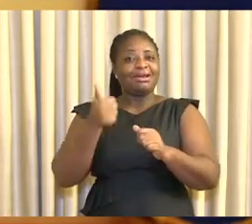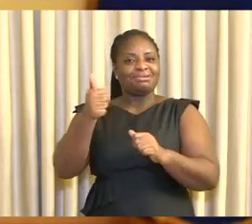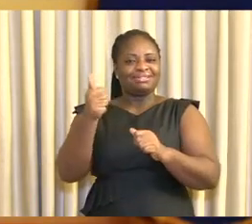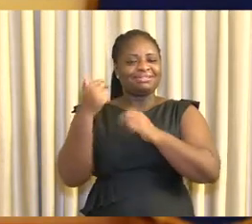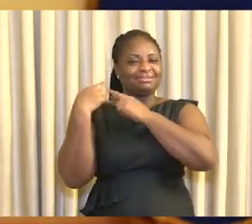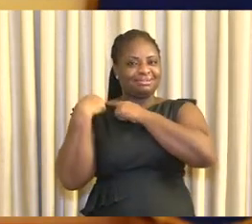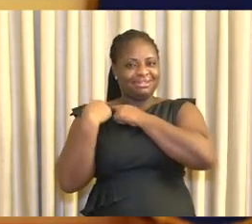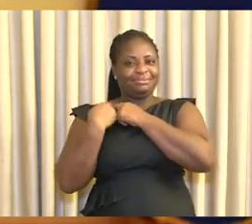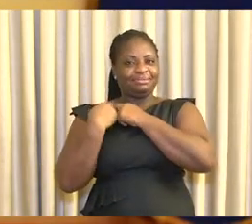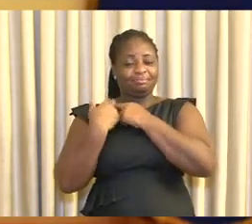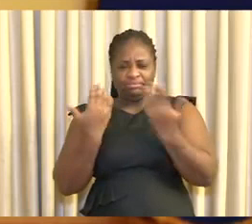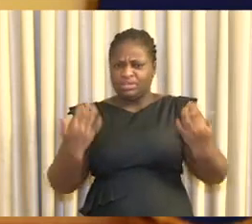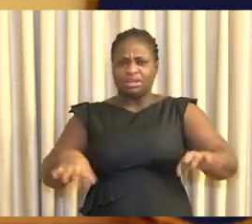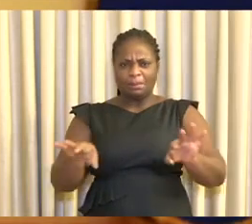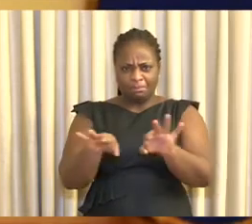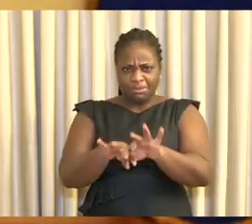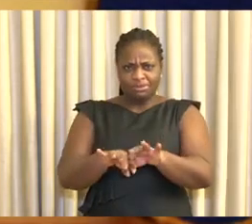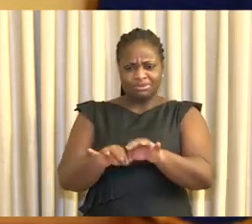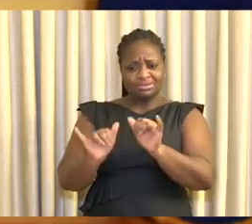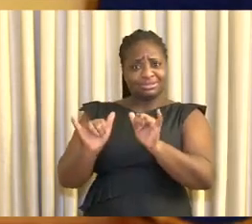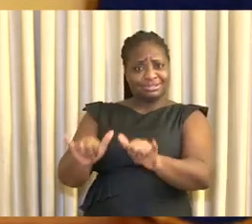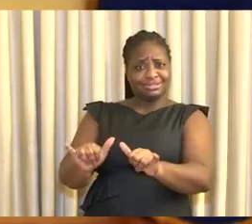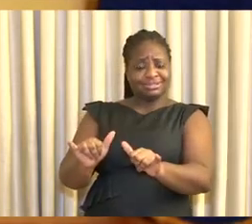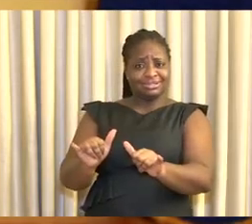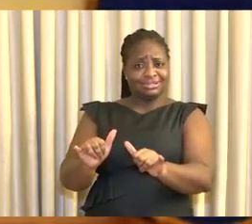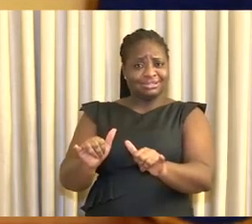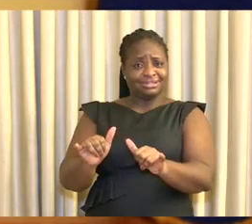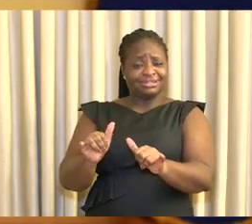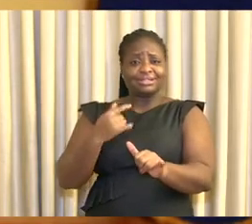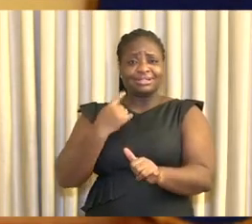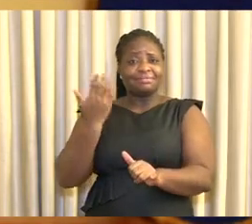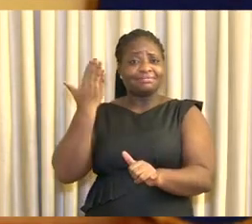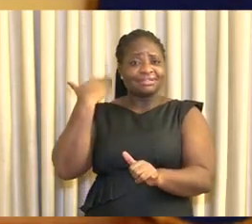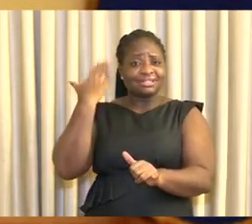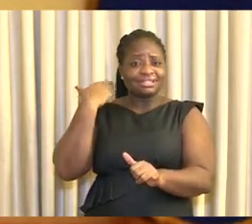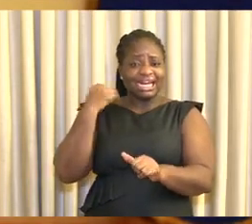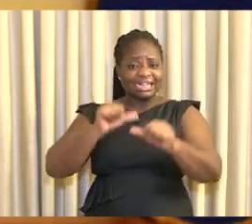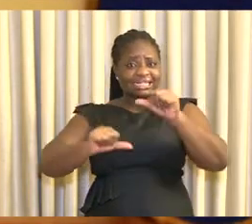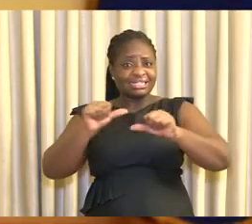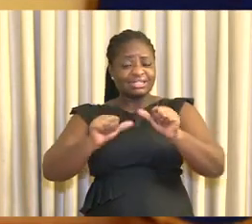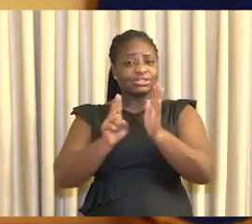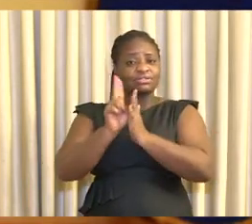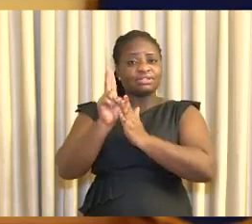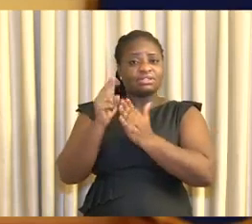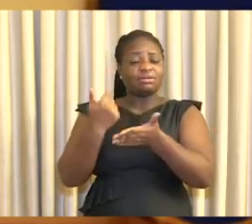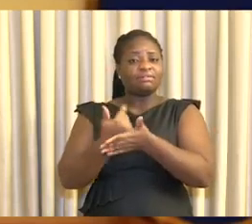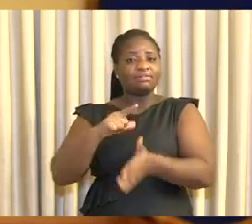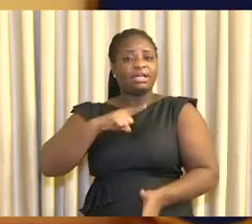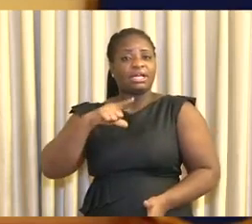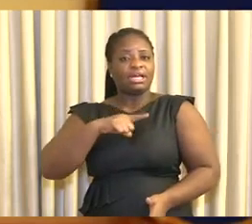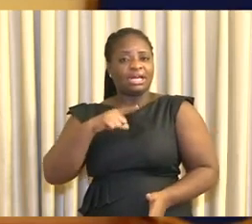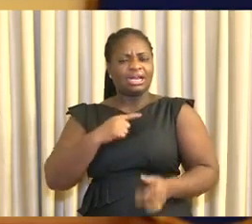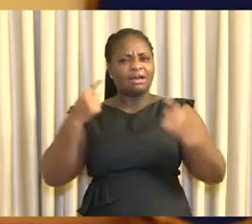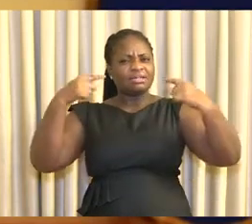It is important to state at the very outset that scientists at the University of Ghana have